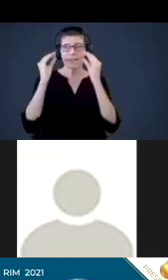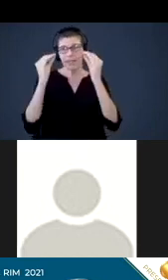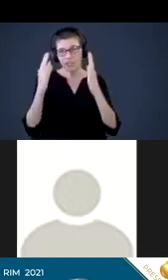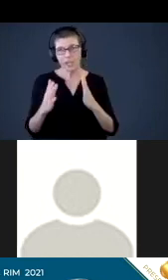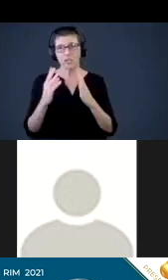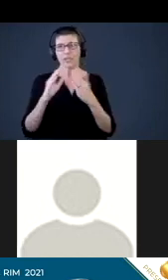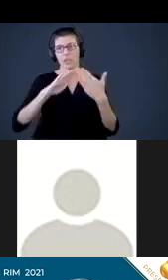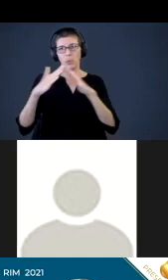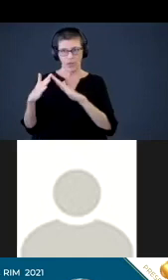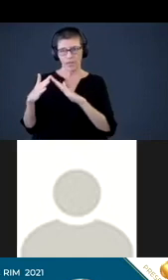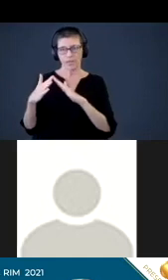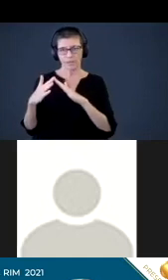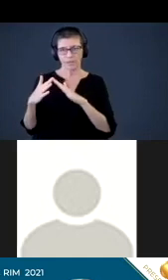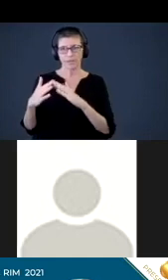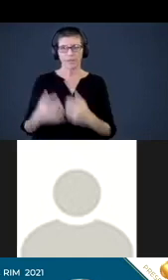and the community.